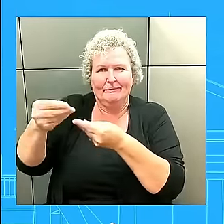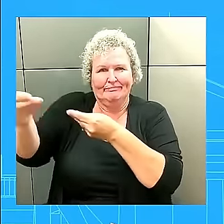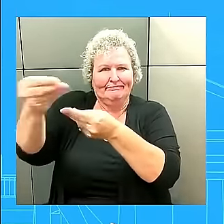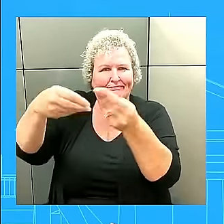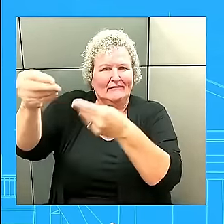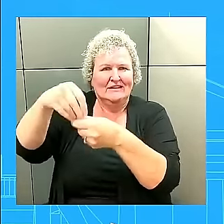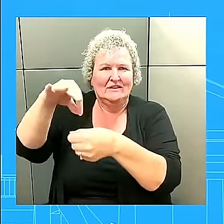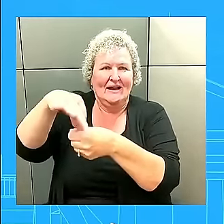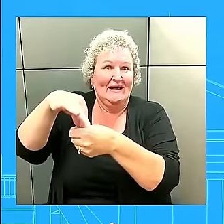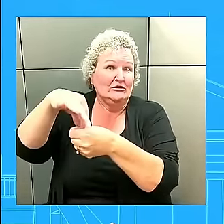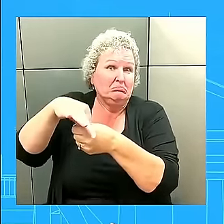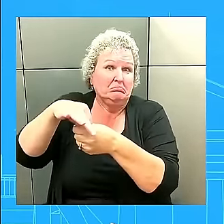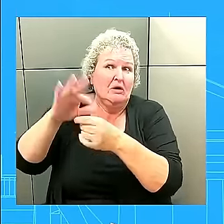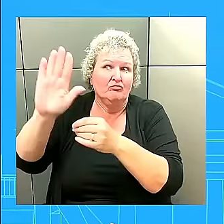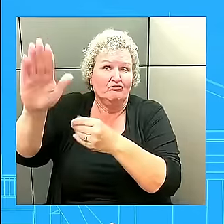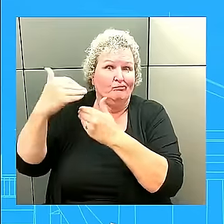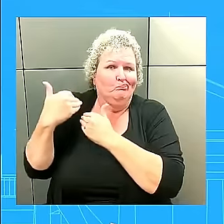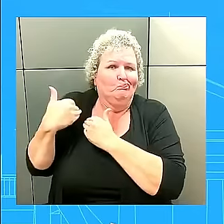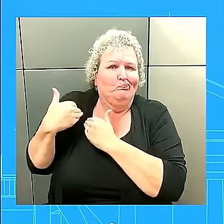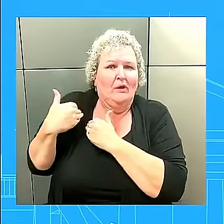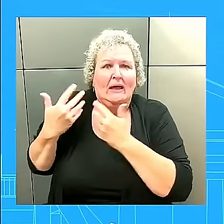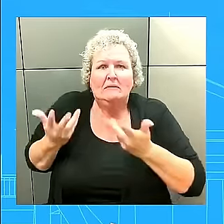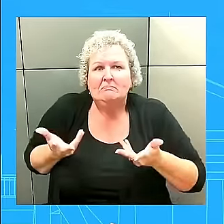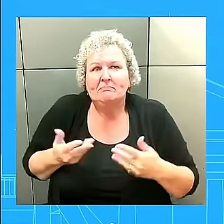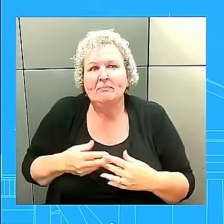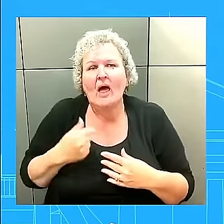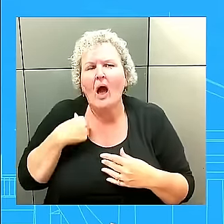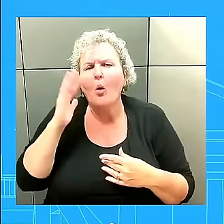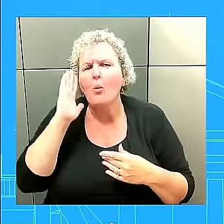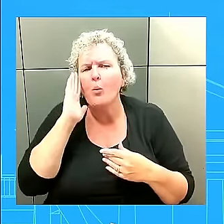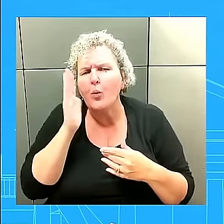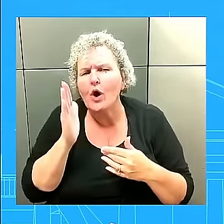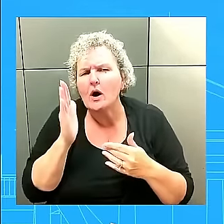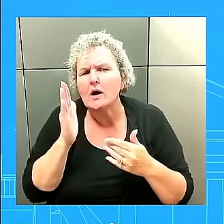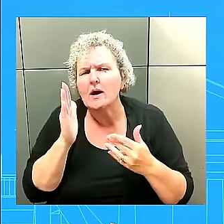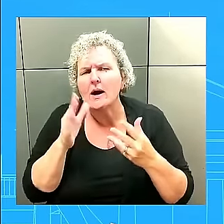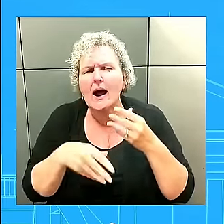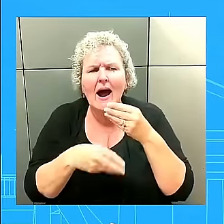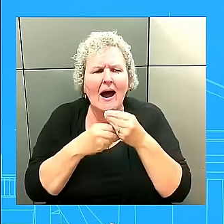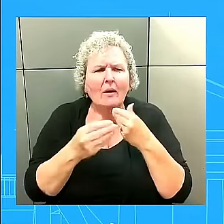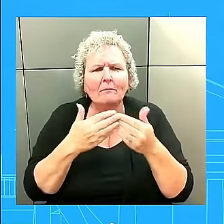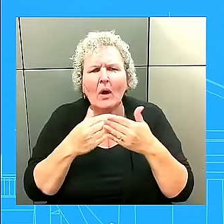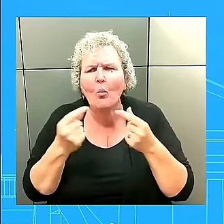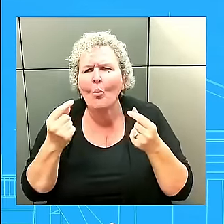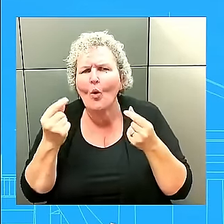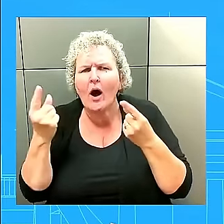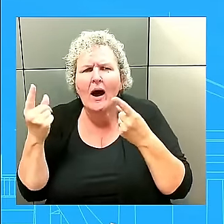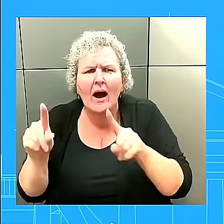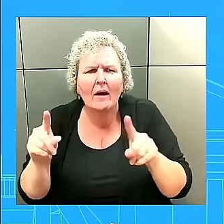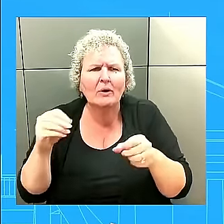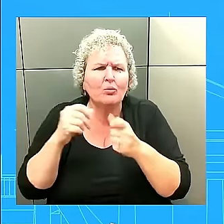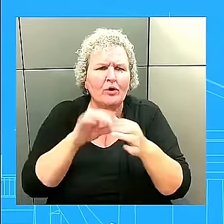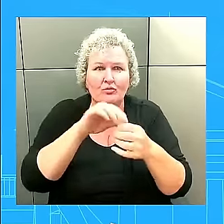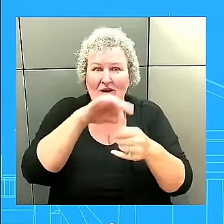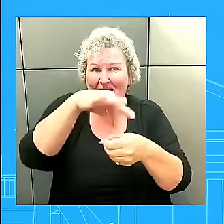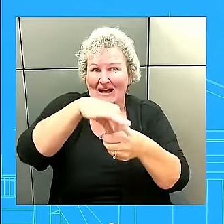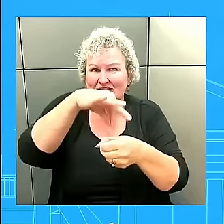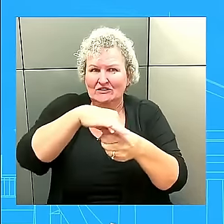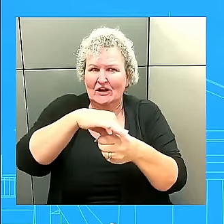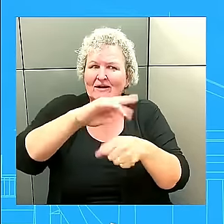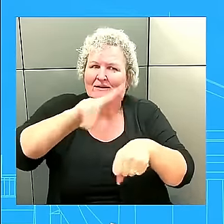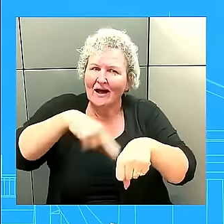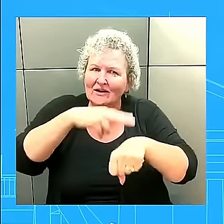no matter how things play out in the election, the National Security Council under Mr. Sullivan's leadership